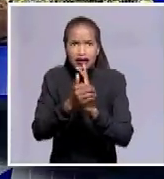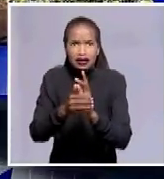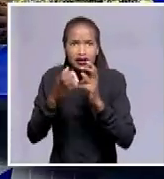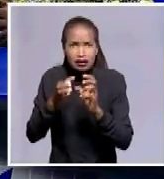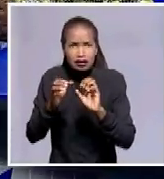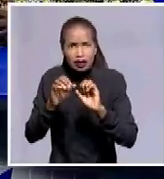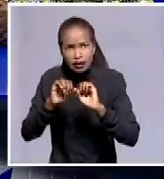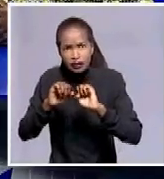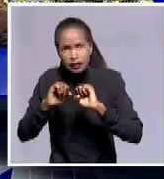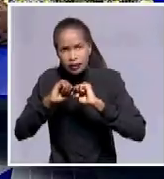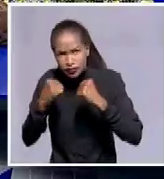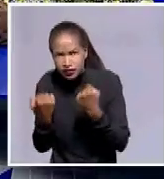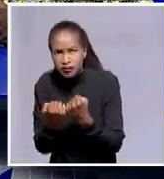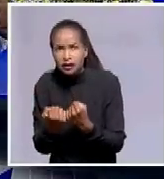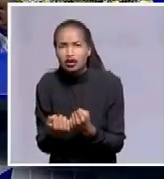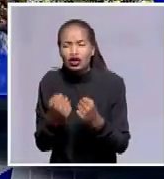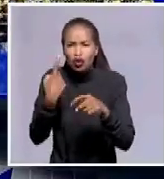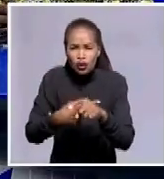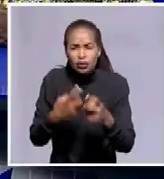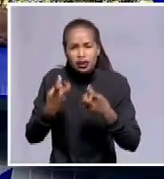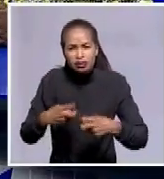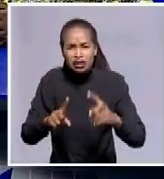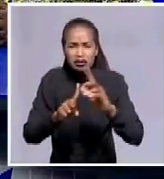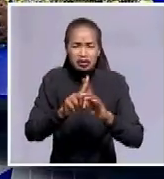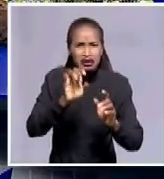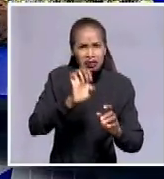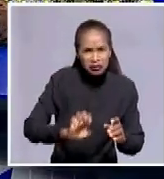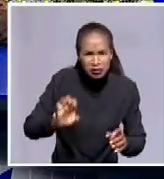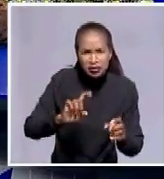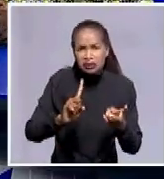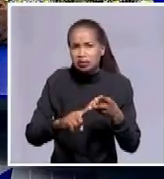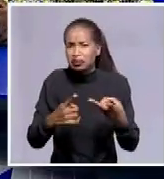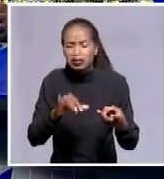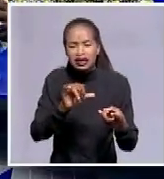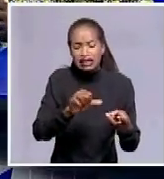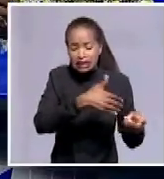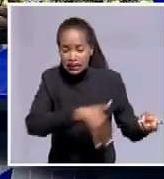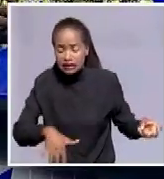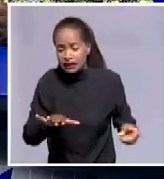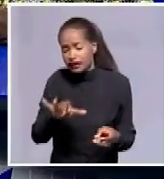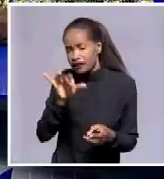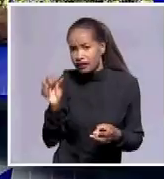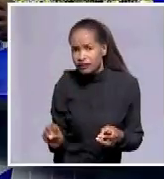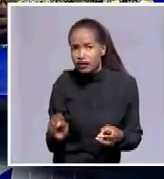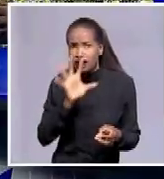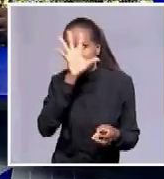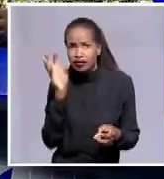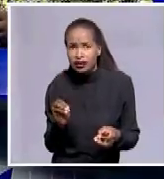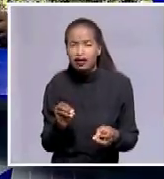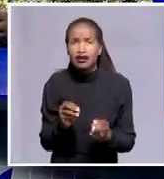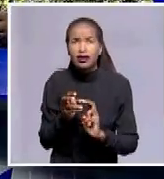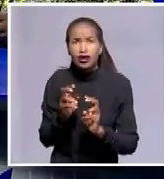engage on all these political forums, whether in Europe, whether in Southern Africa, talking about deeper